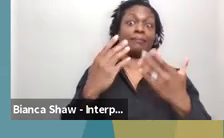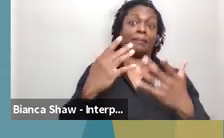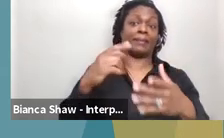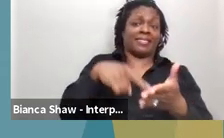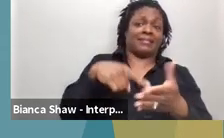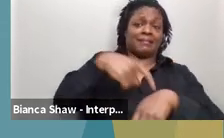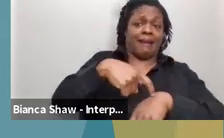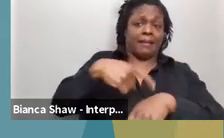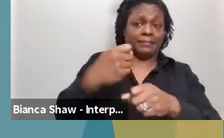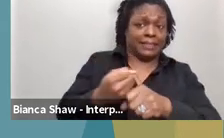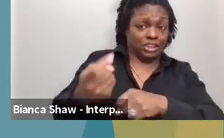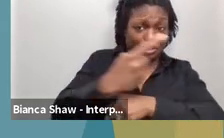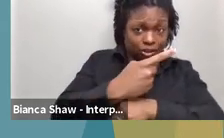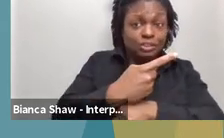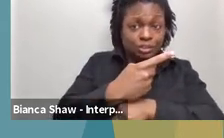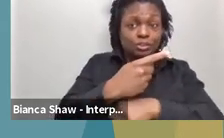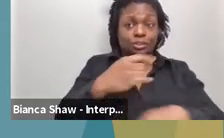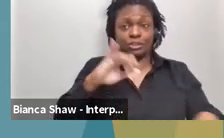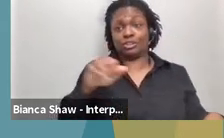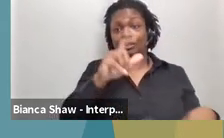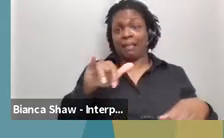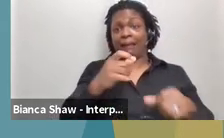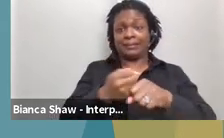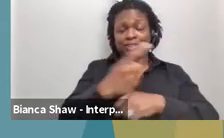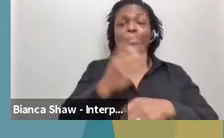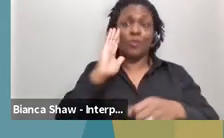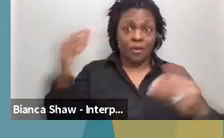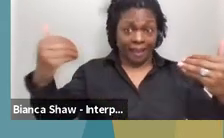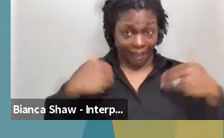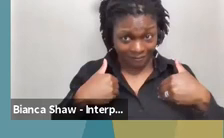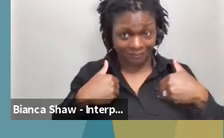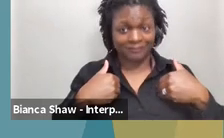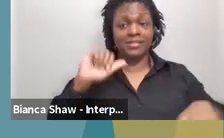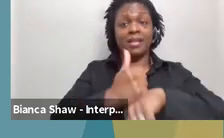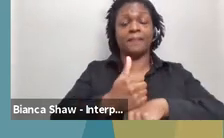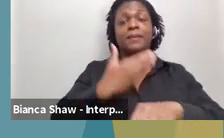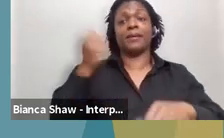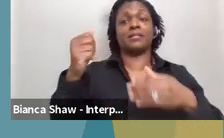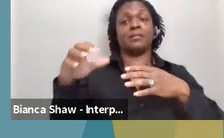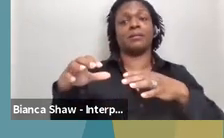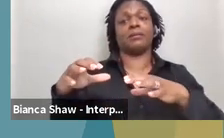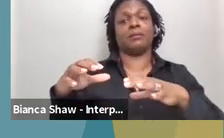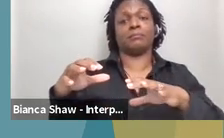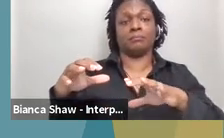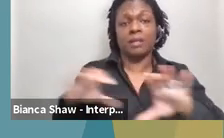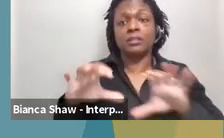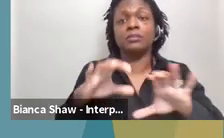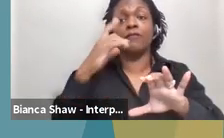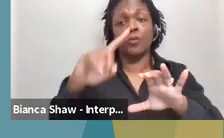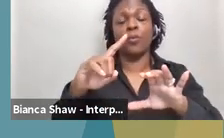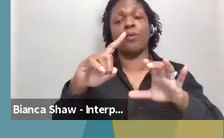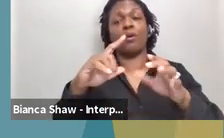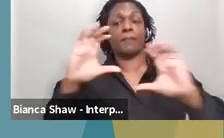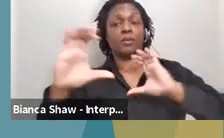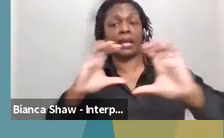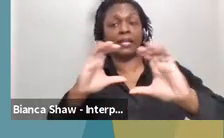will have, um, a very formal best practices guidelines, uh, for communicating with those, uh, who have, you know, specific